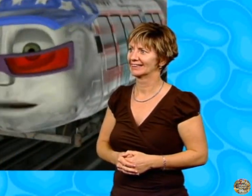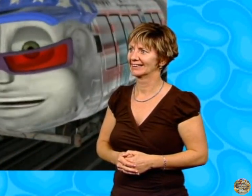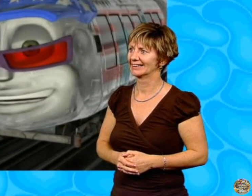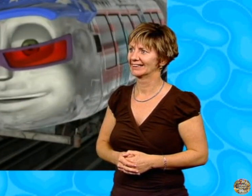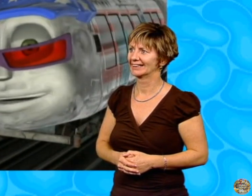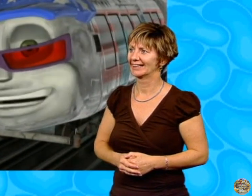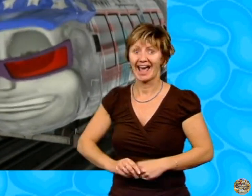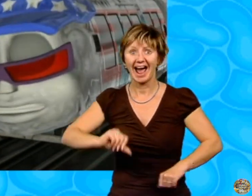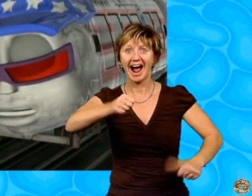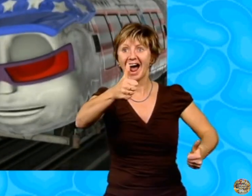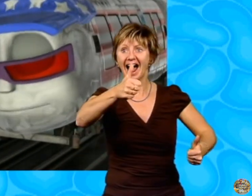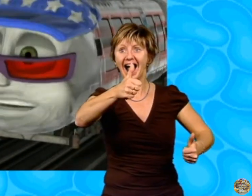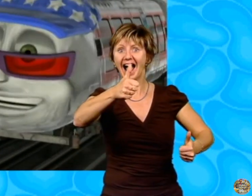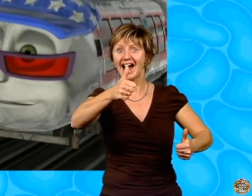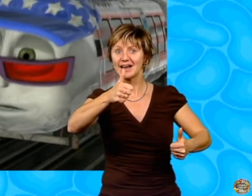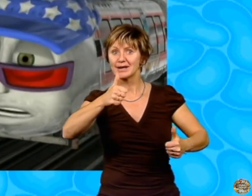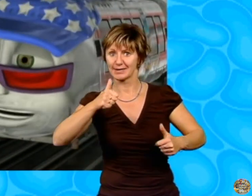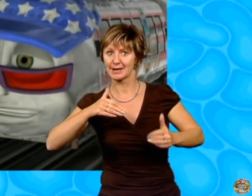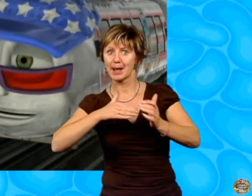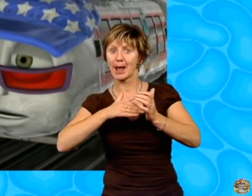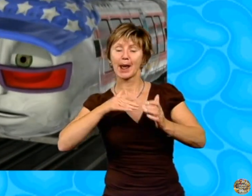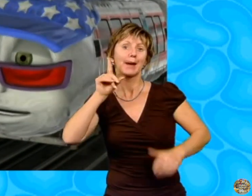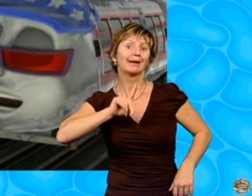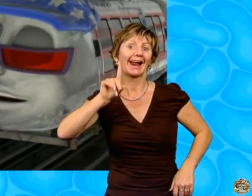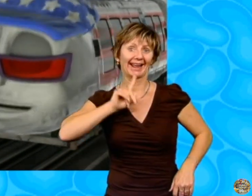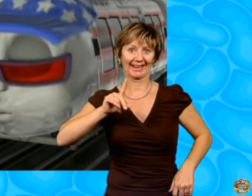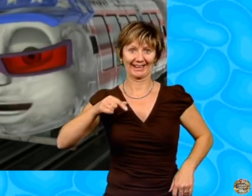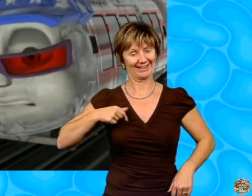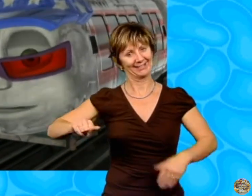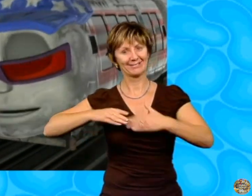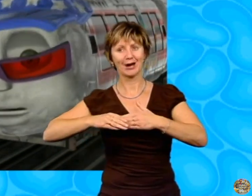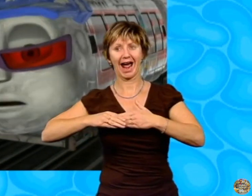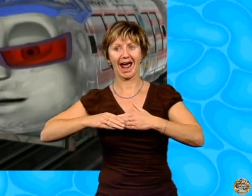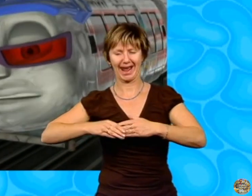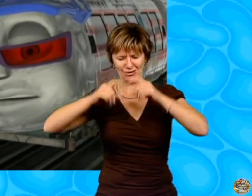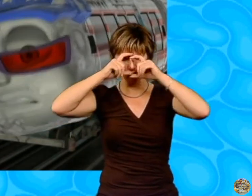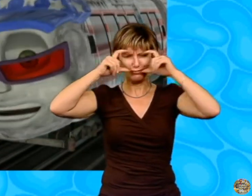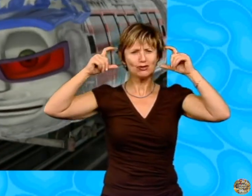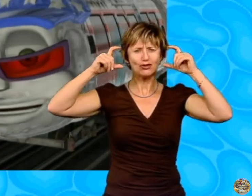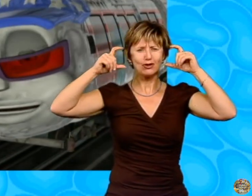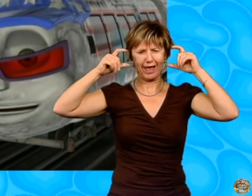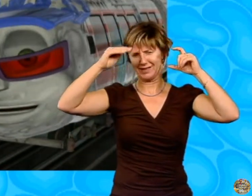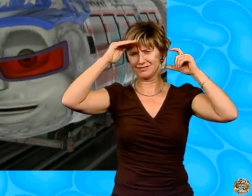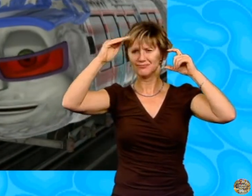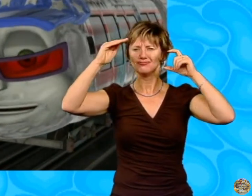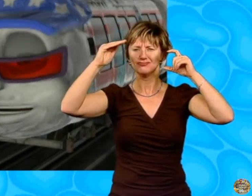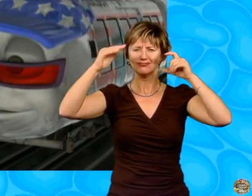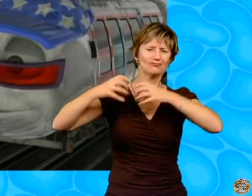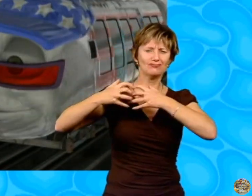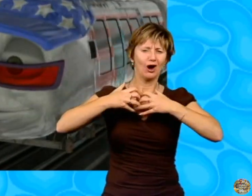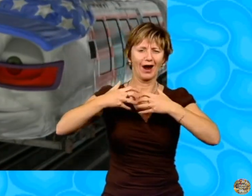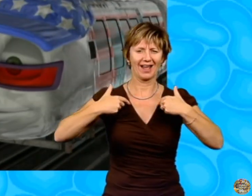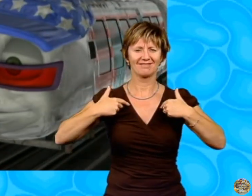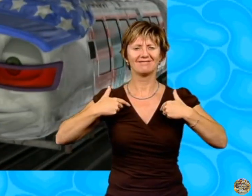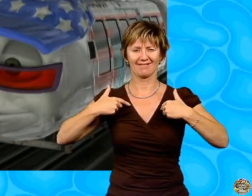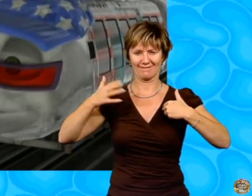Hi, Millie. It's your buddy Brooklyn here. All the way from the U.S. of A. We'll be waiting for